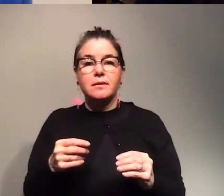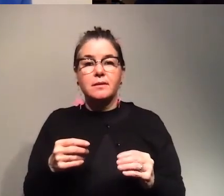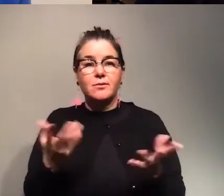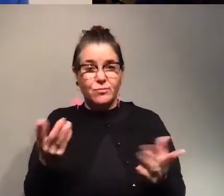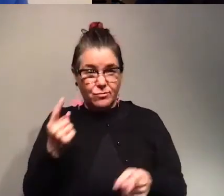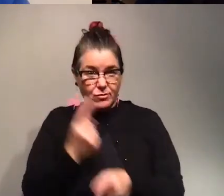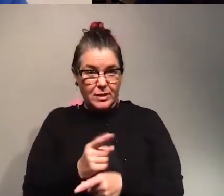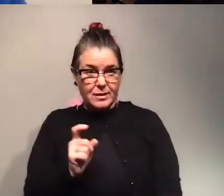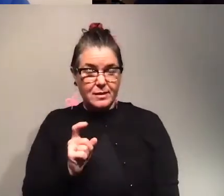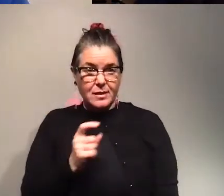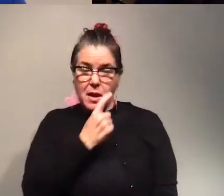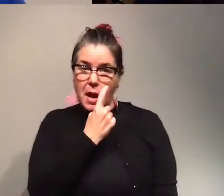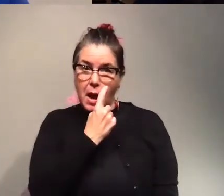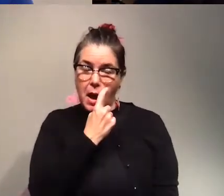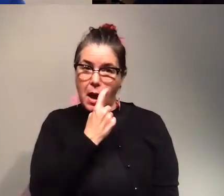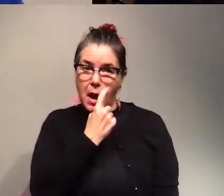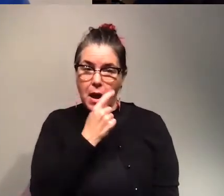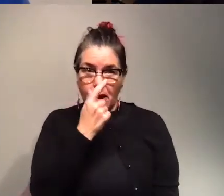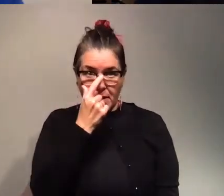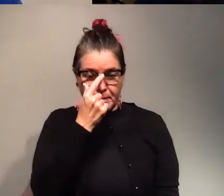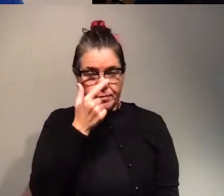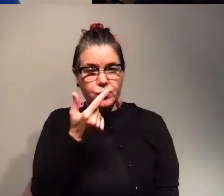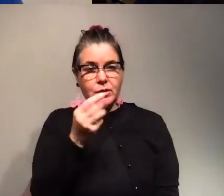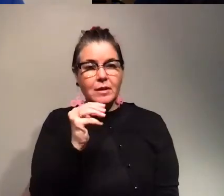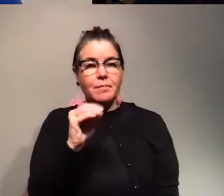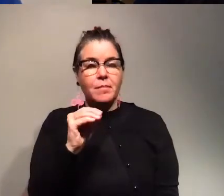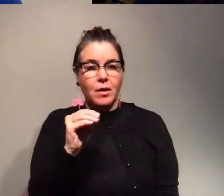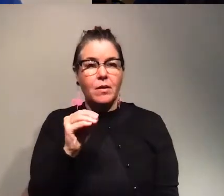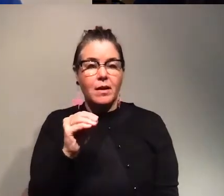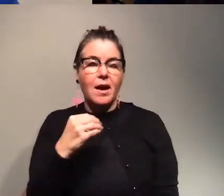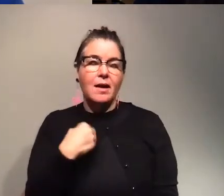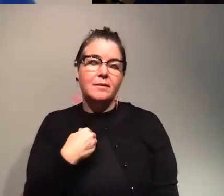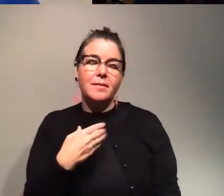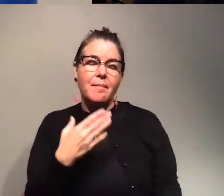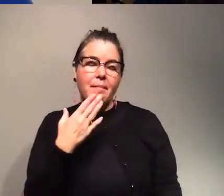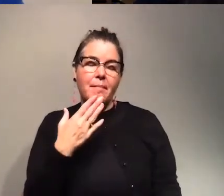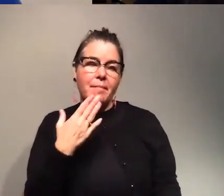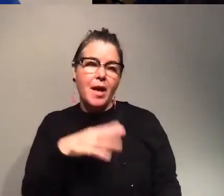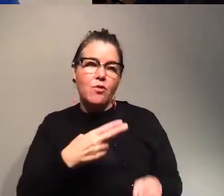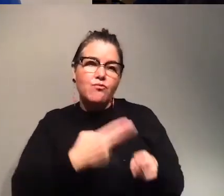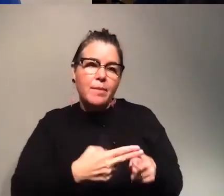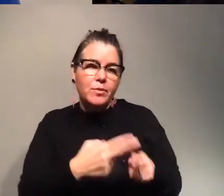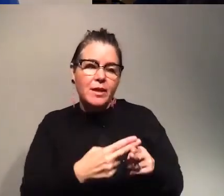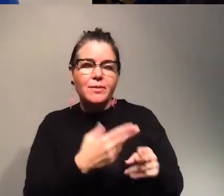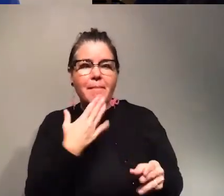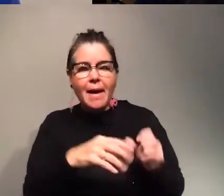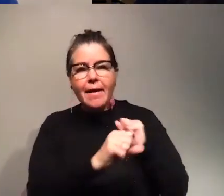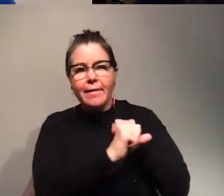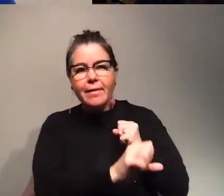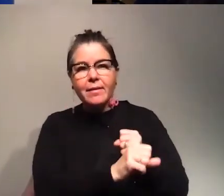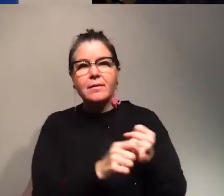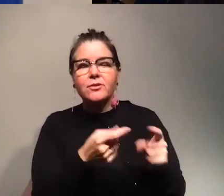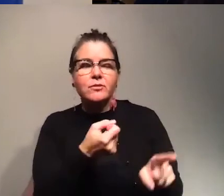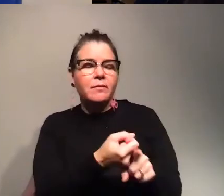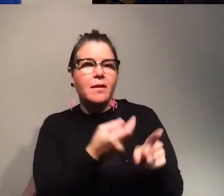thing right yeah yeah i mean gmos have had just a bad reputation and advertisement it just happened with the